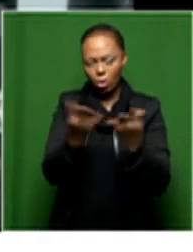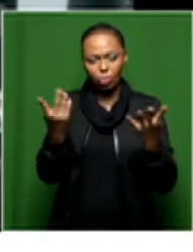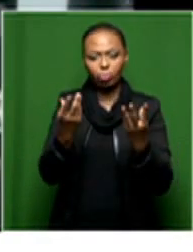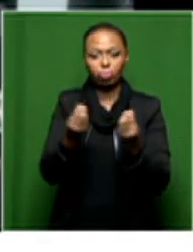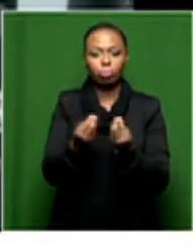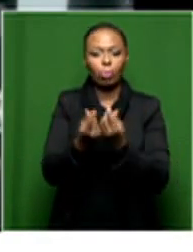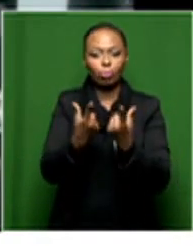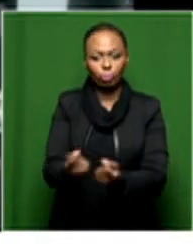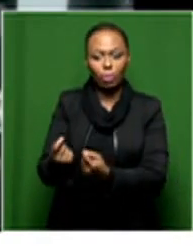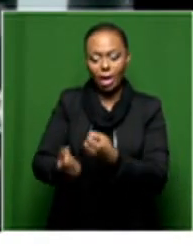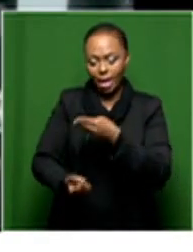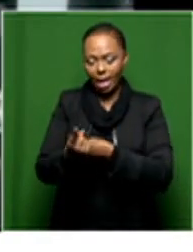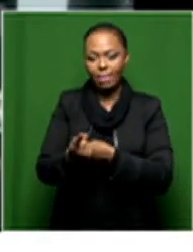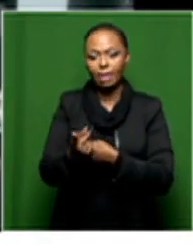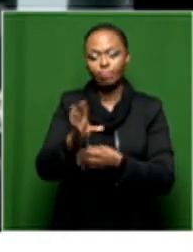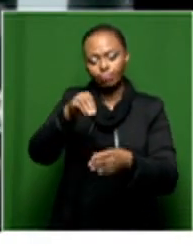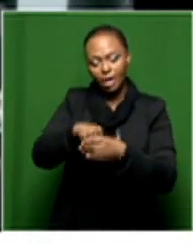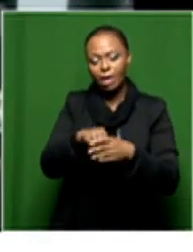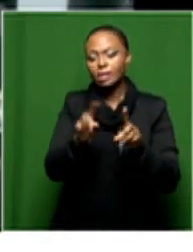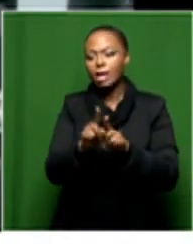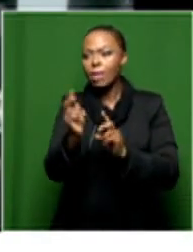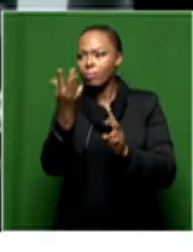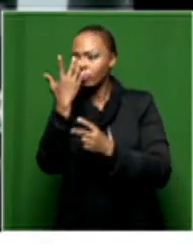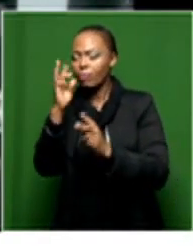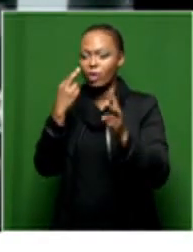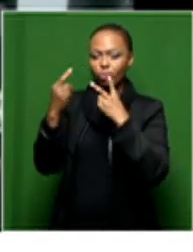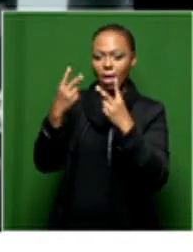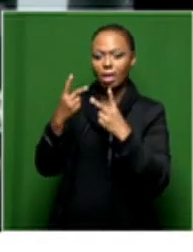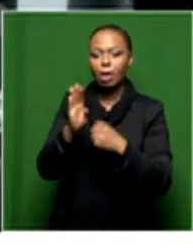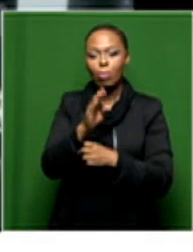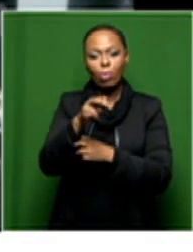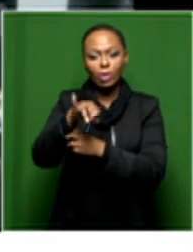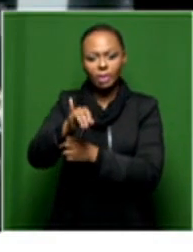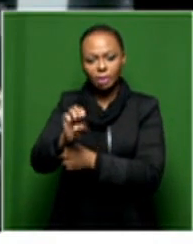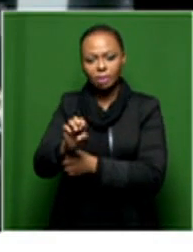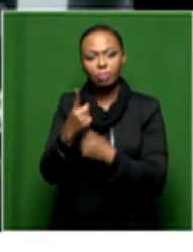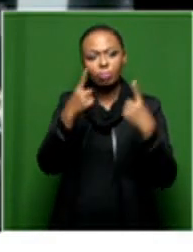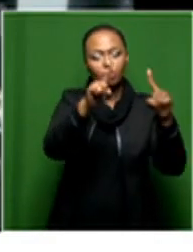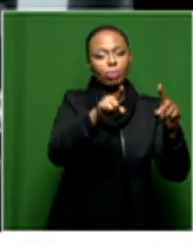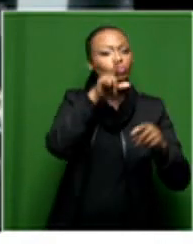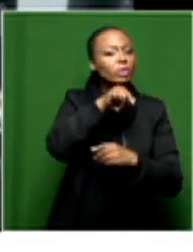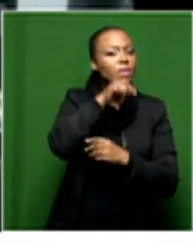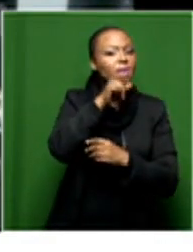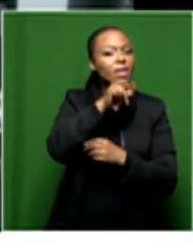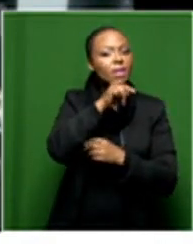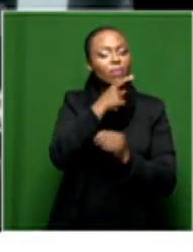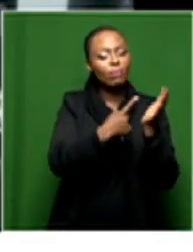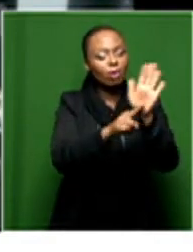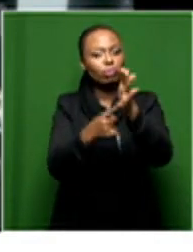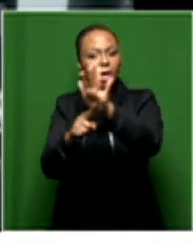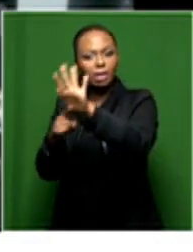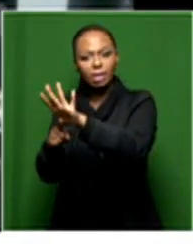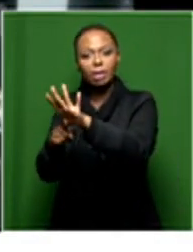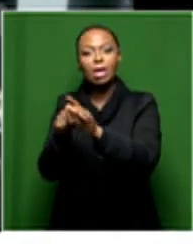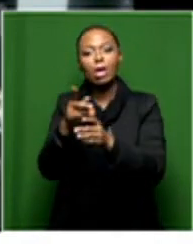in fact. They have been happening virtually. So, we took Bodies Under Siege to Sweden virtually, you know, via the South African